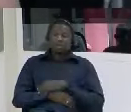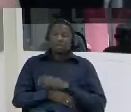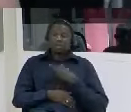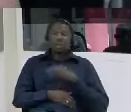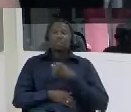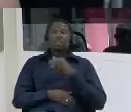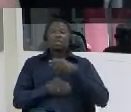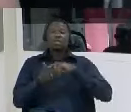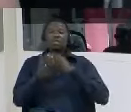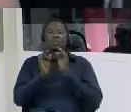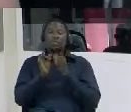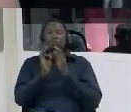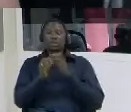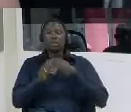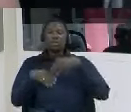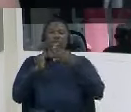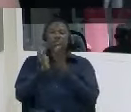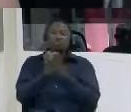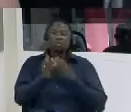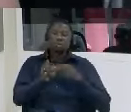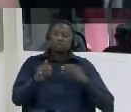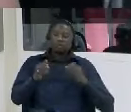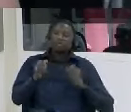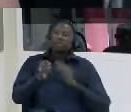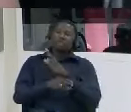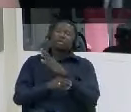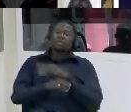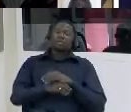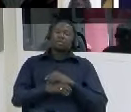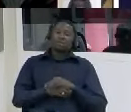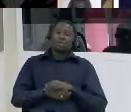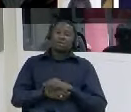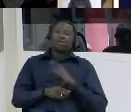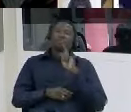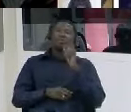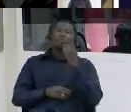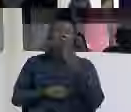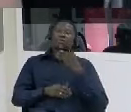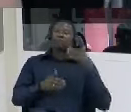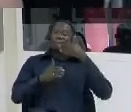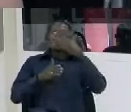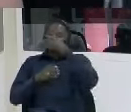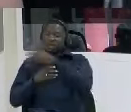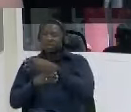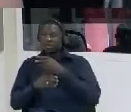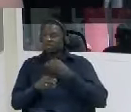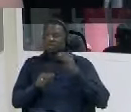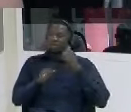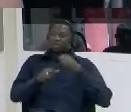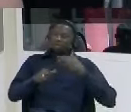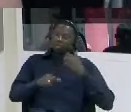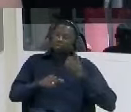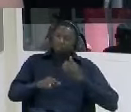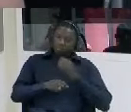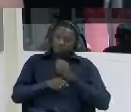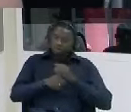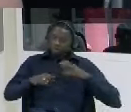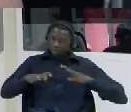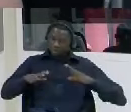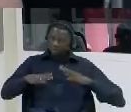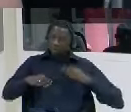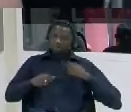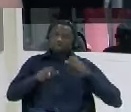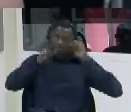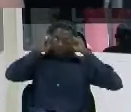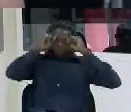so that being the case they have to come in advance and make preparation for the president this is